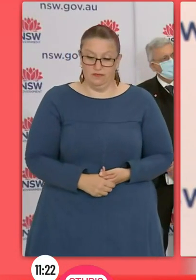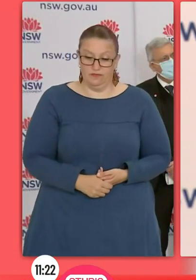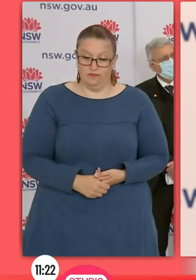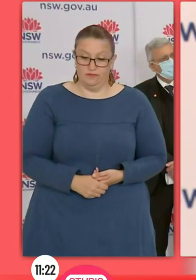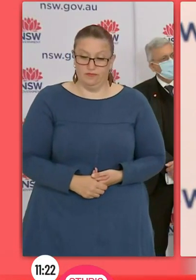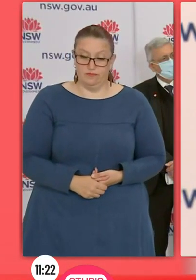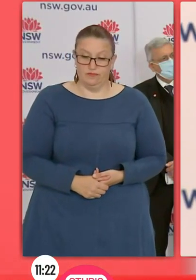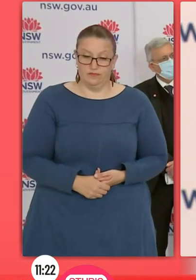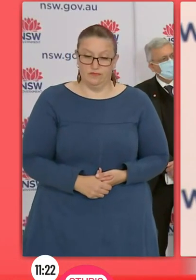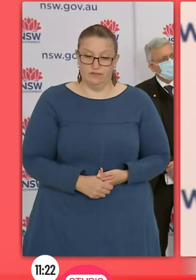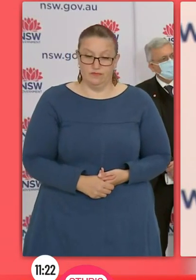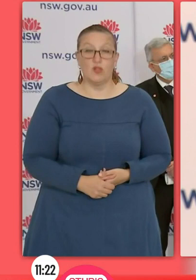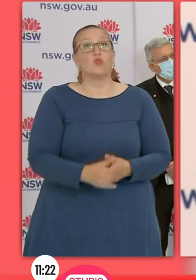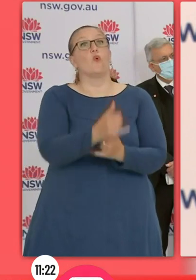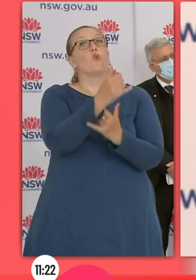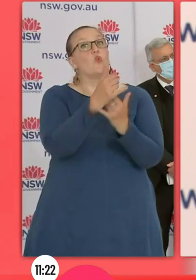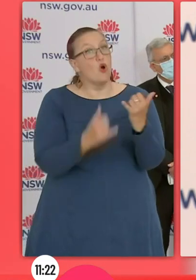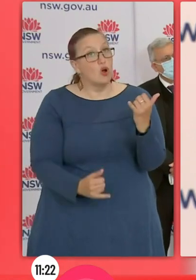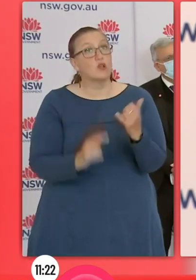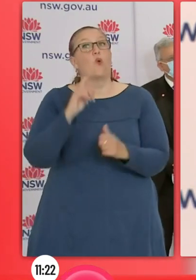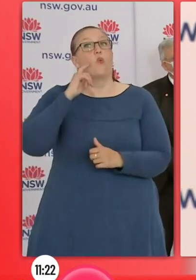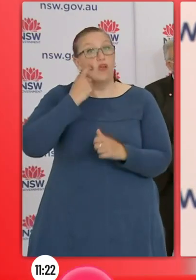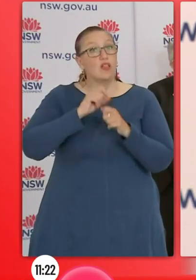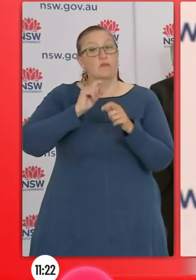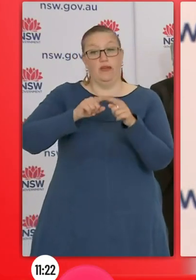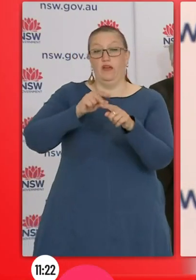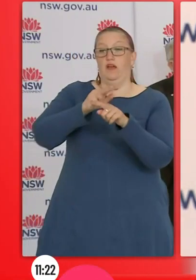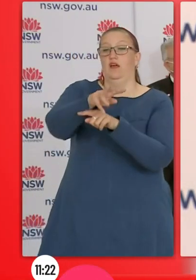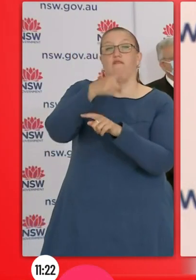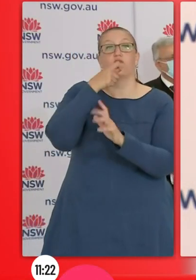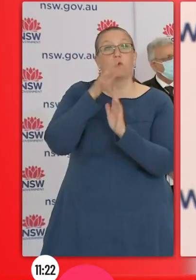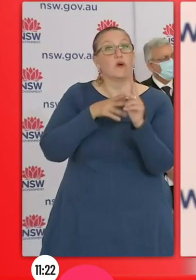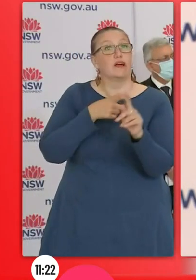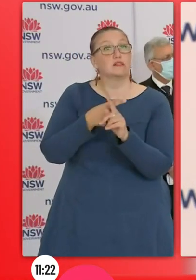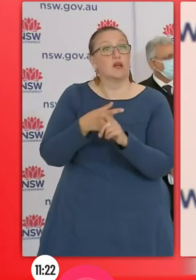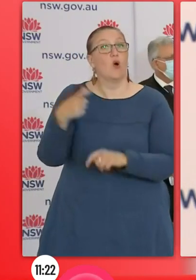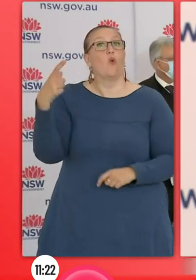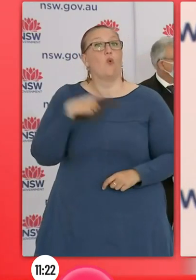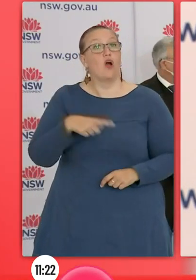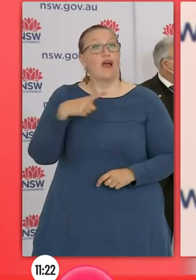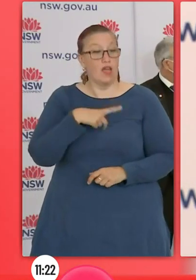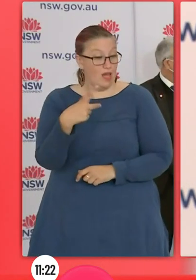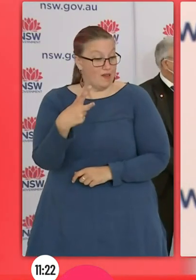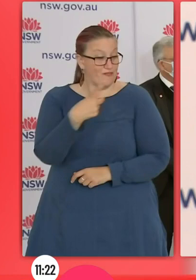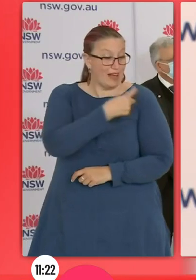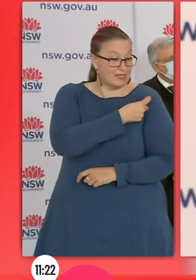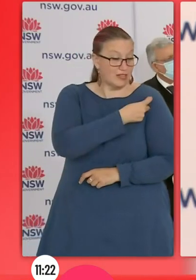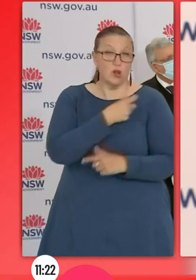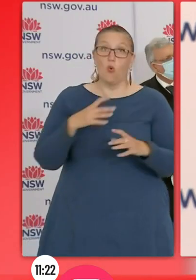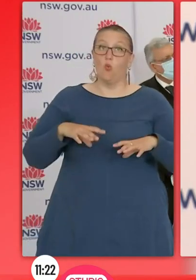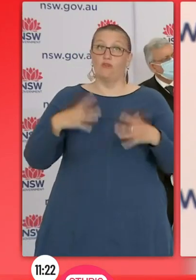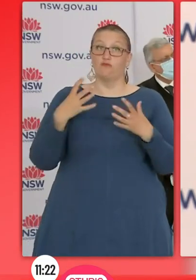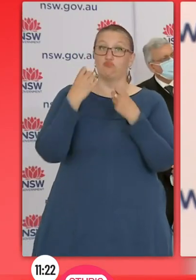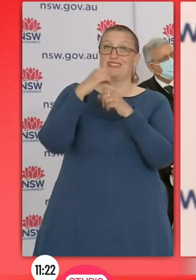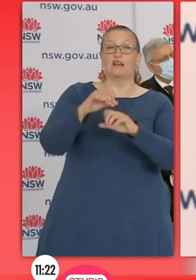because the worst will be in the next couple of weeks, because the impact of the vaccinations takes about two or three weeks. And